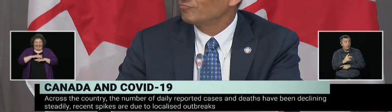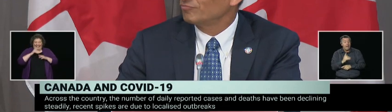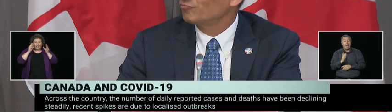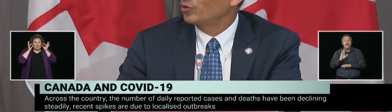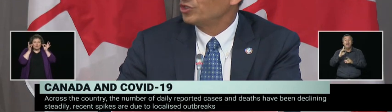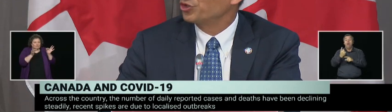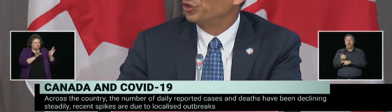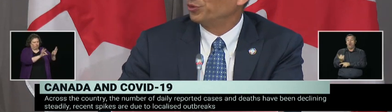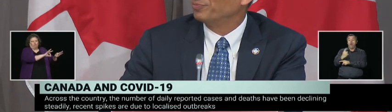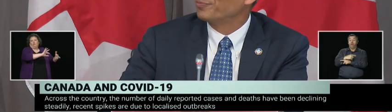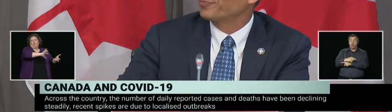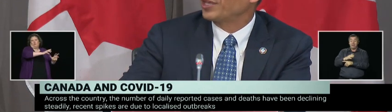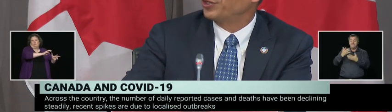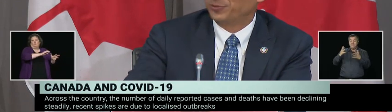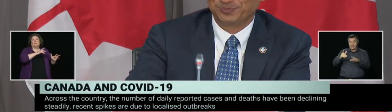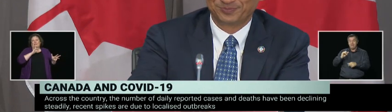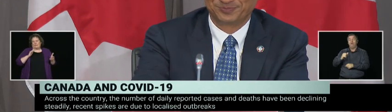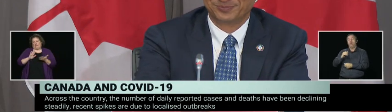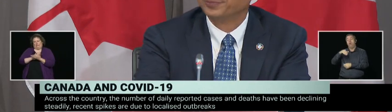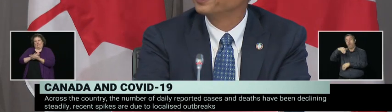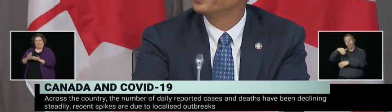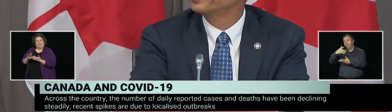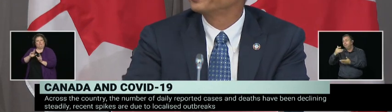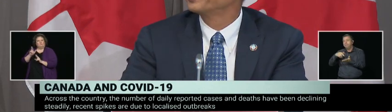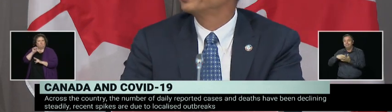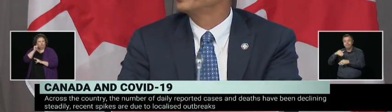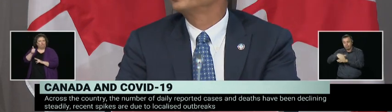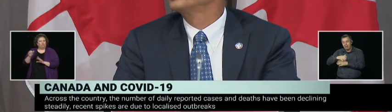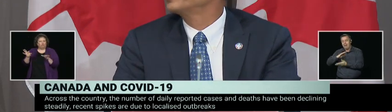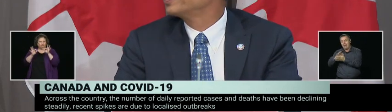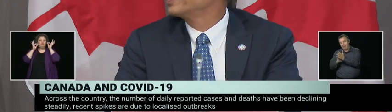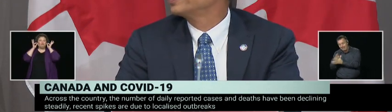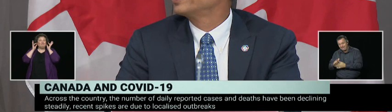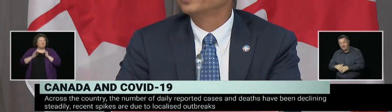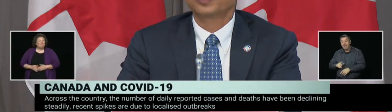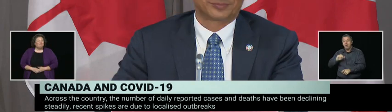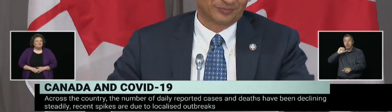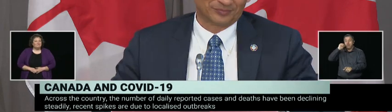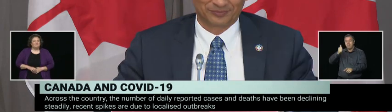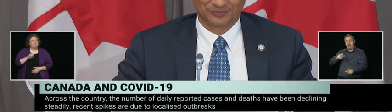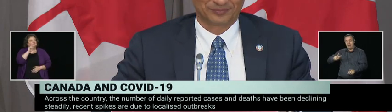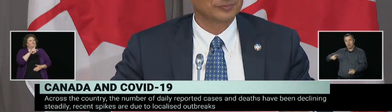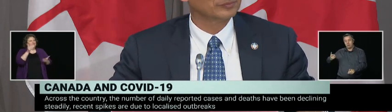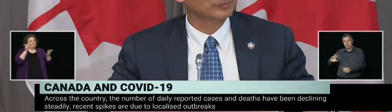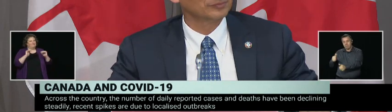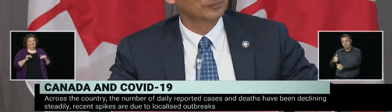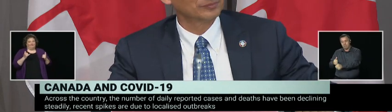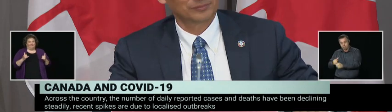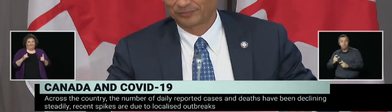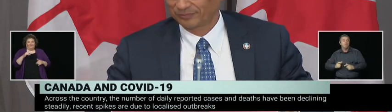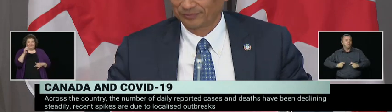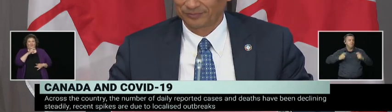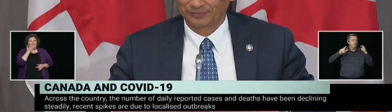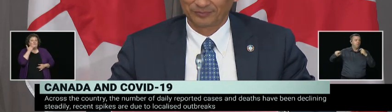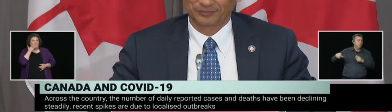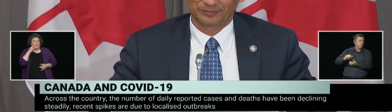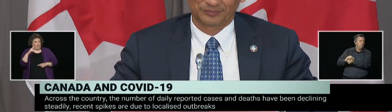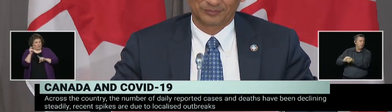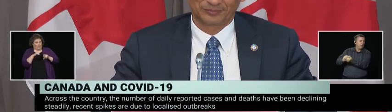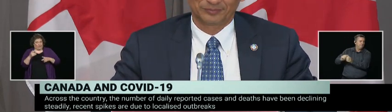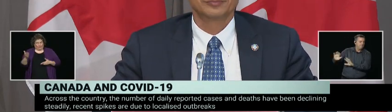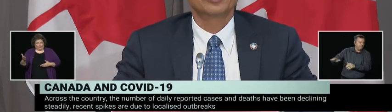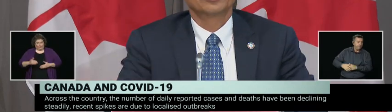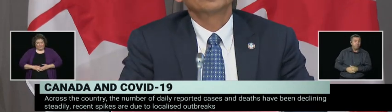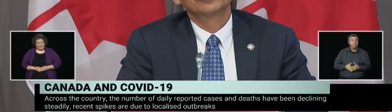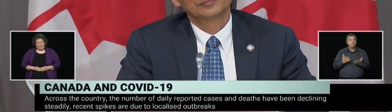what you should do. Thank you. Thank you, Dr. Haney. We will now turn to the phone operator. Thank you.